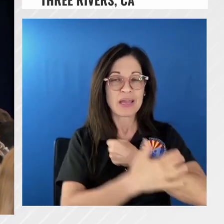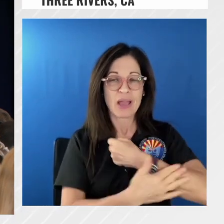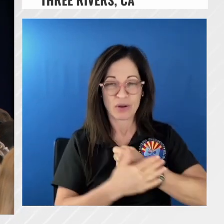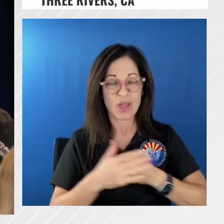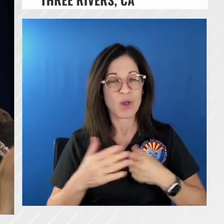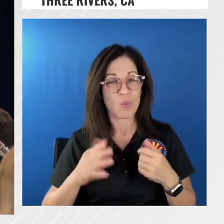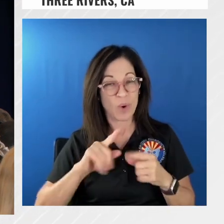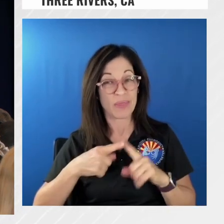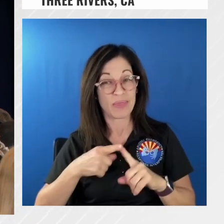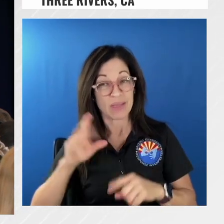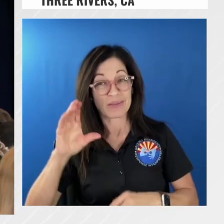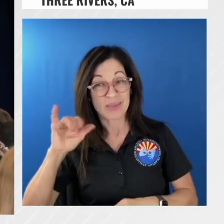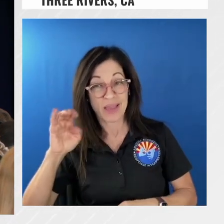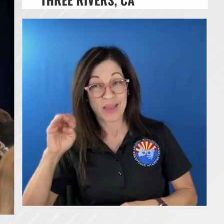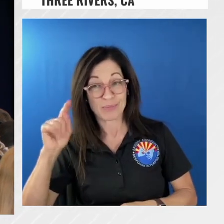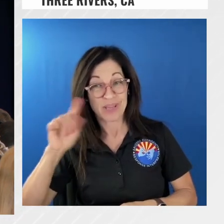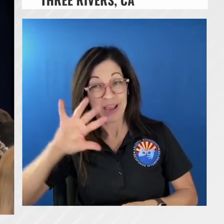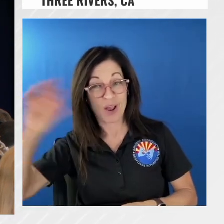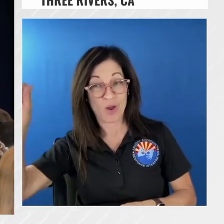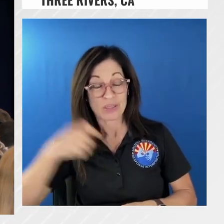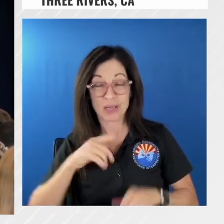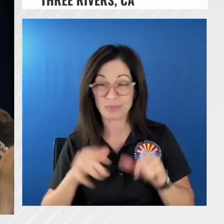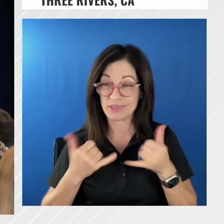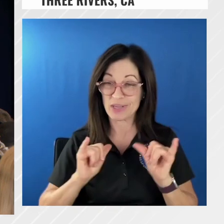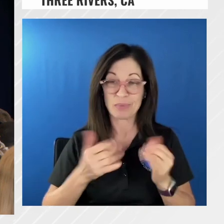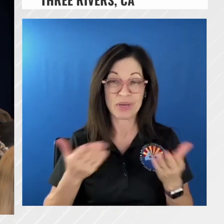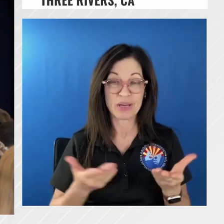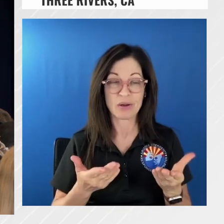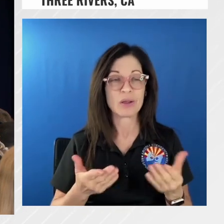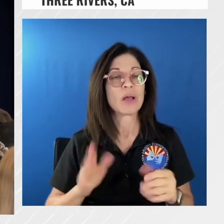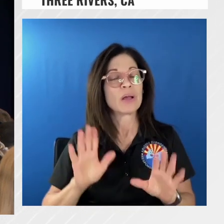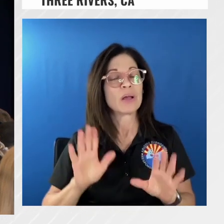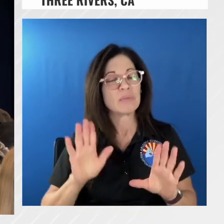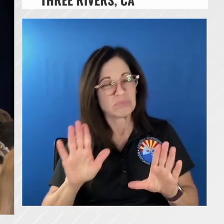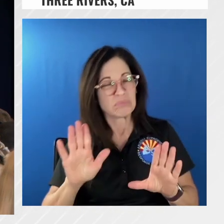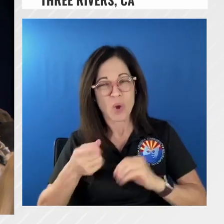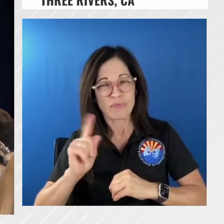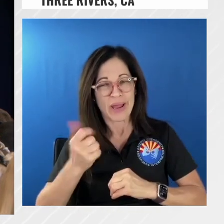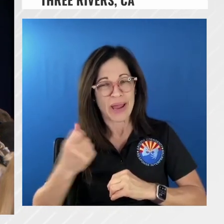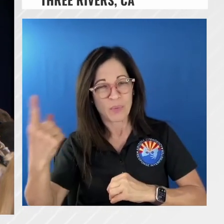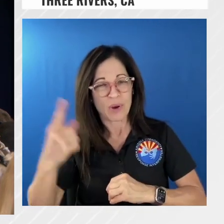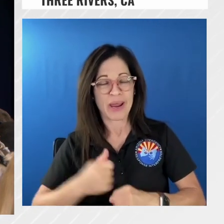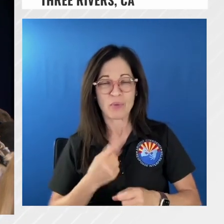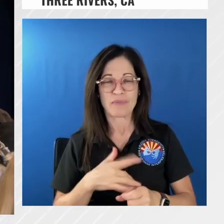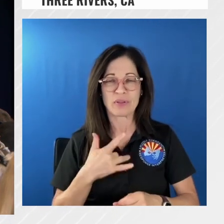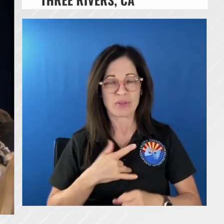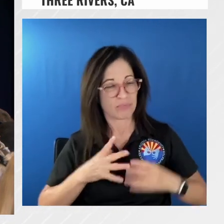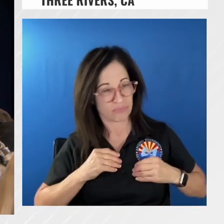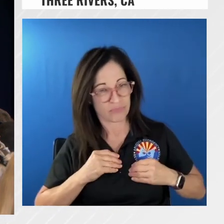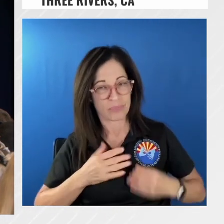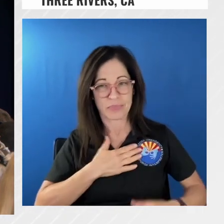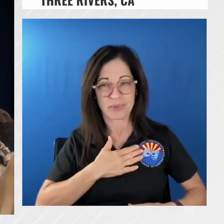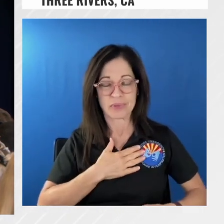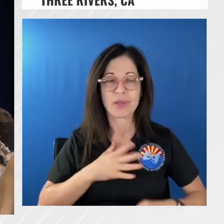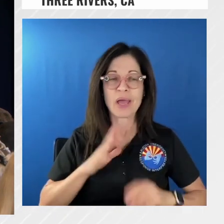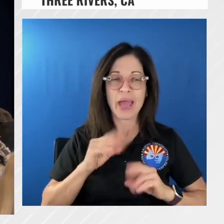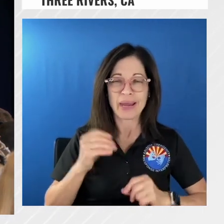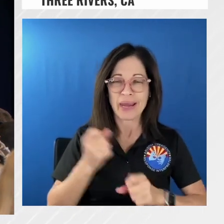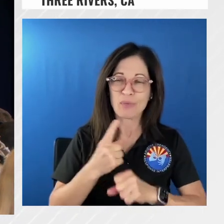not no slam against anybody everybody acts like it's their own dirt but just want to make sure that everybody knows me by charlie not chief so